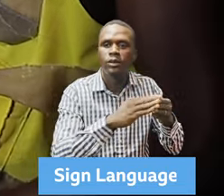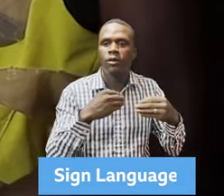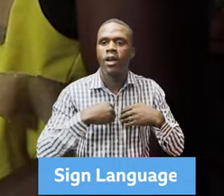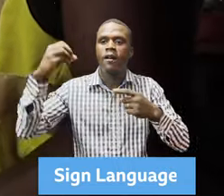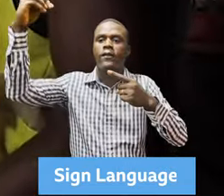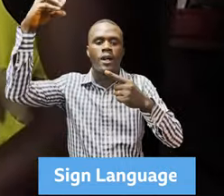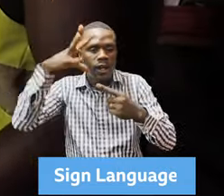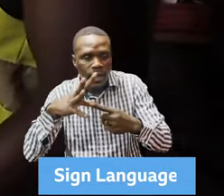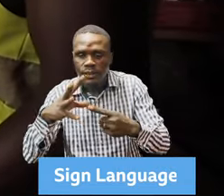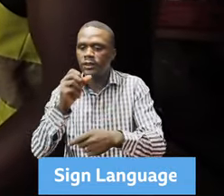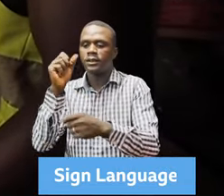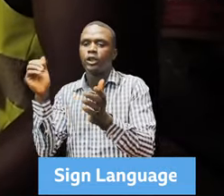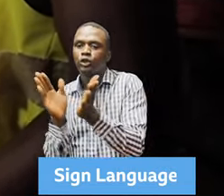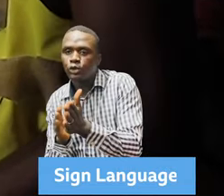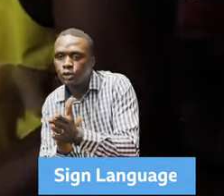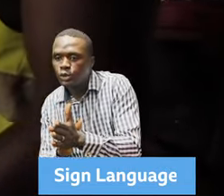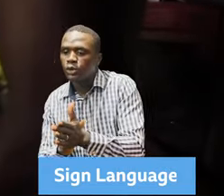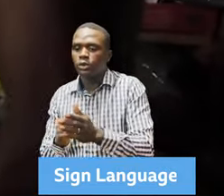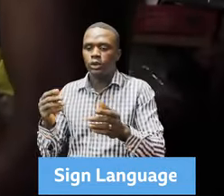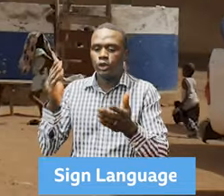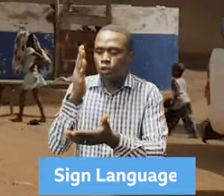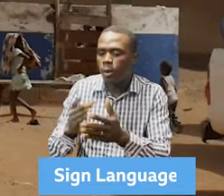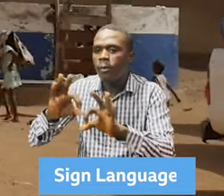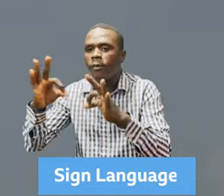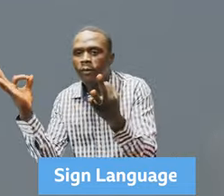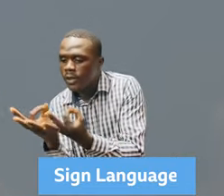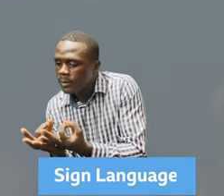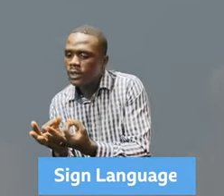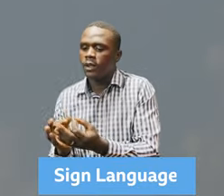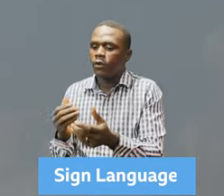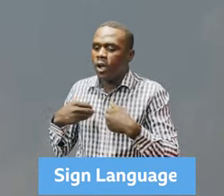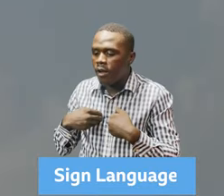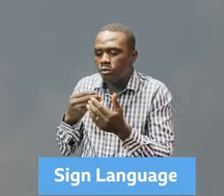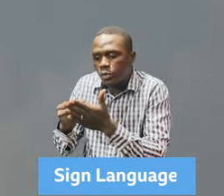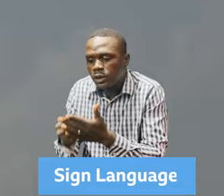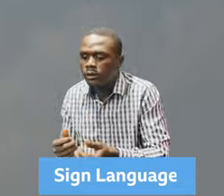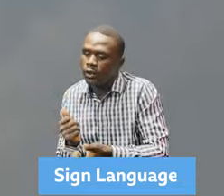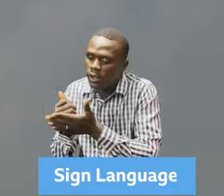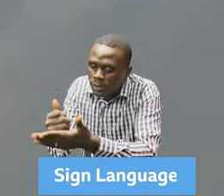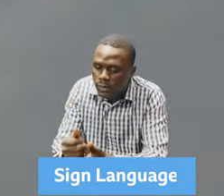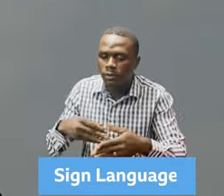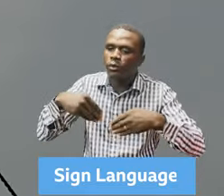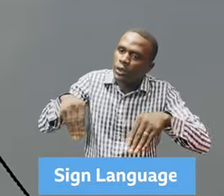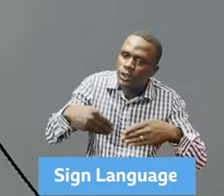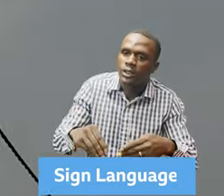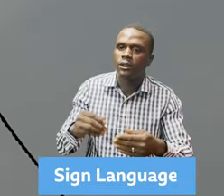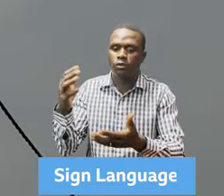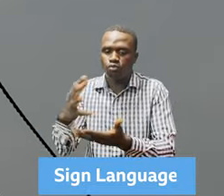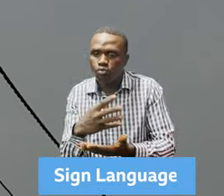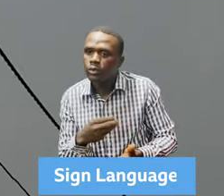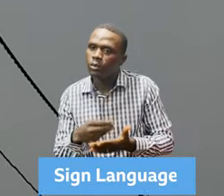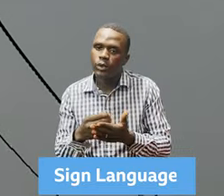households and small businesses, technical and infrastructure support to the National Civil Registration Authority,